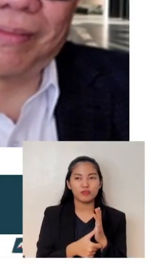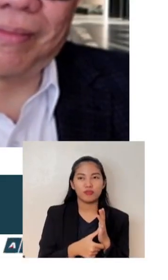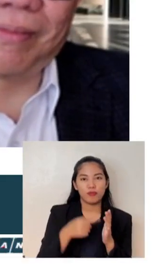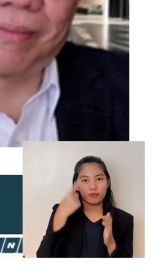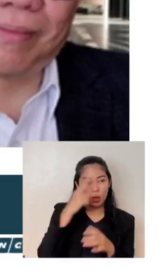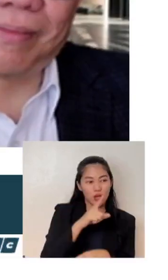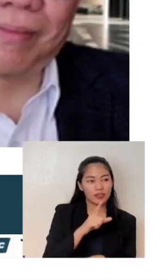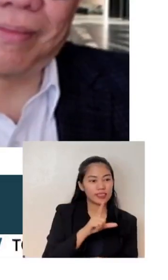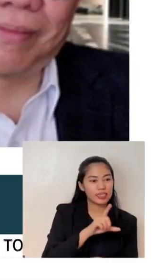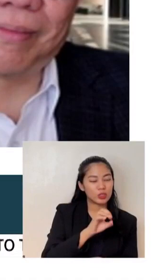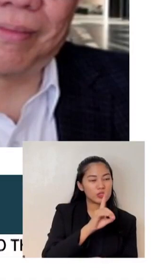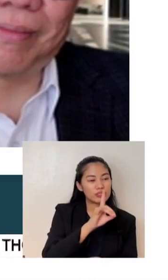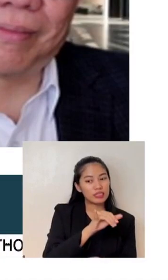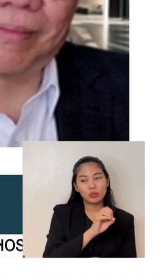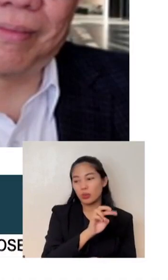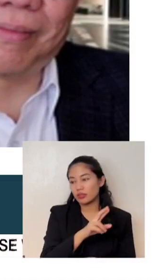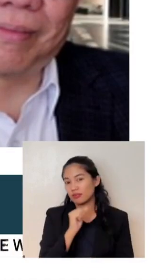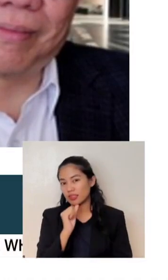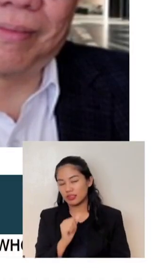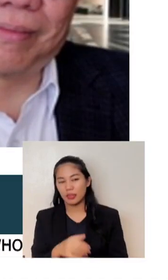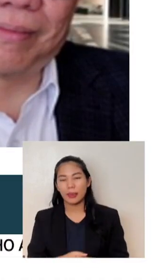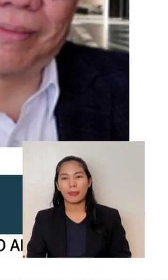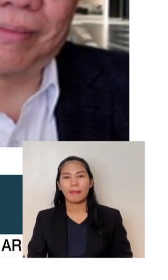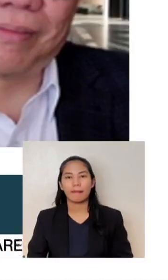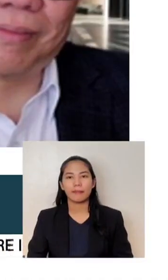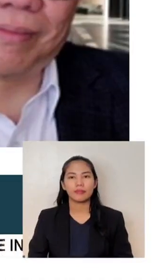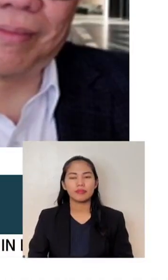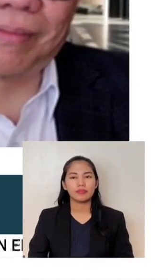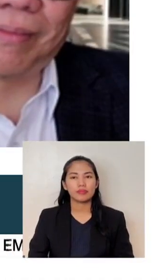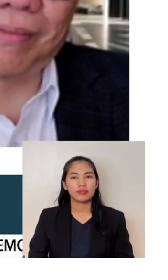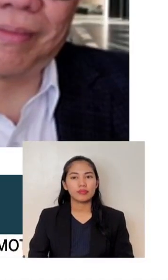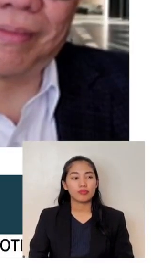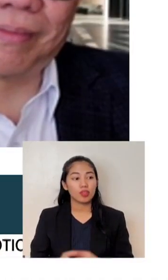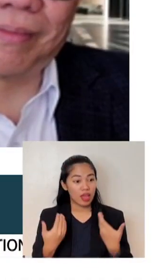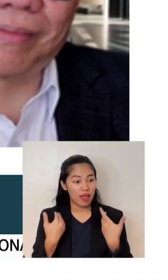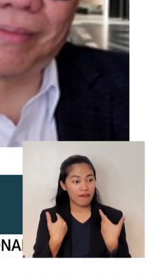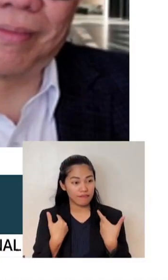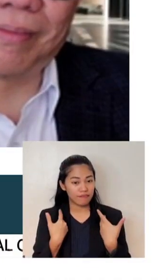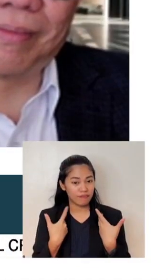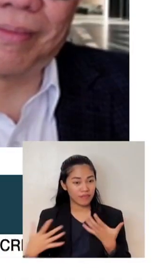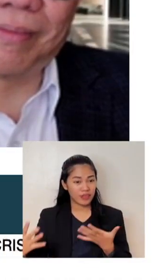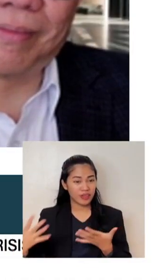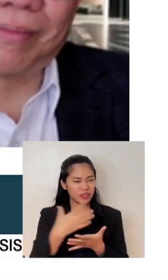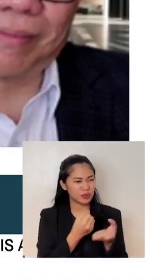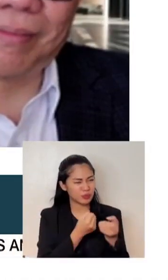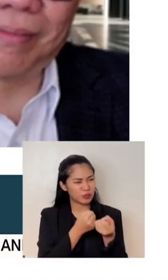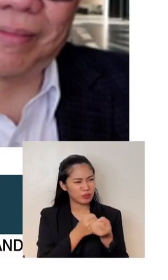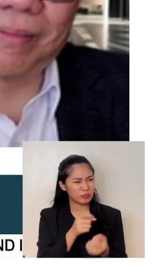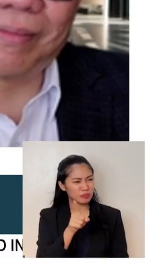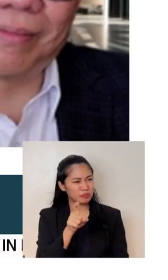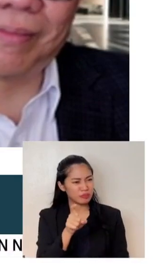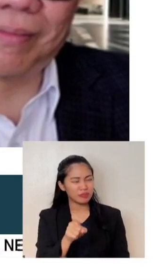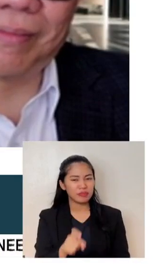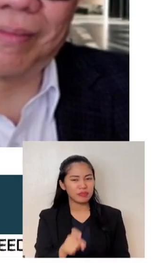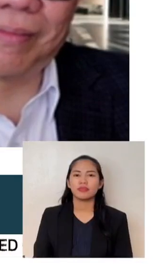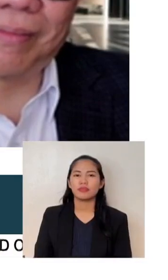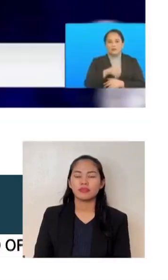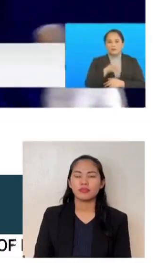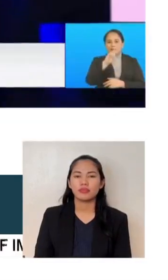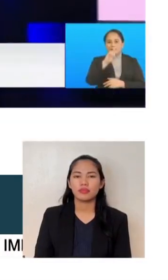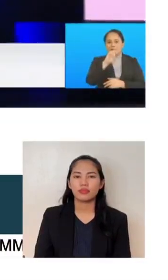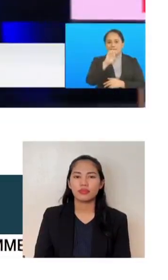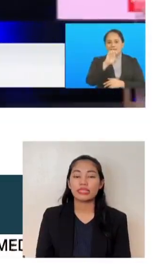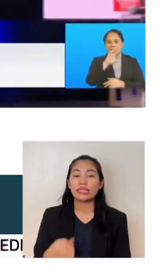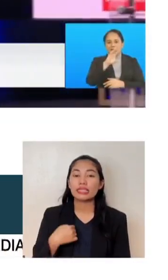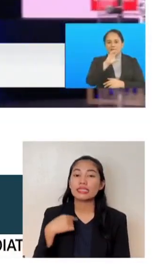Is he or has he been gaining support? What do you think? I think, basically,